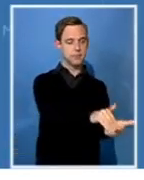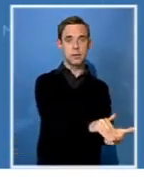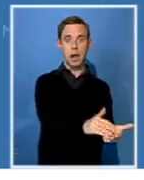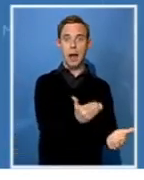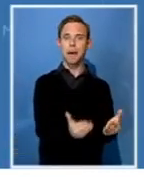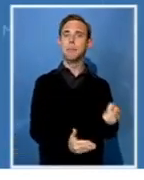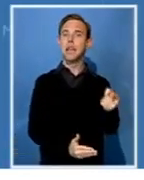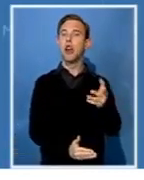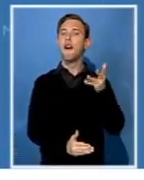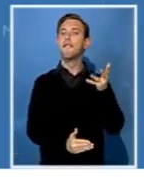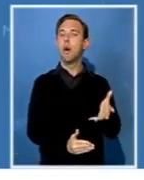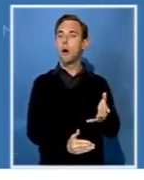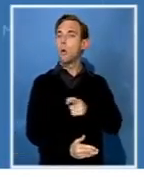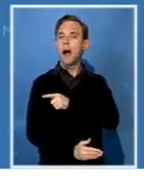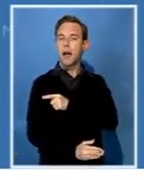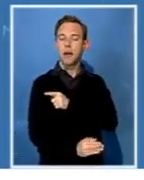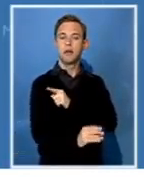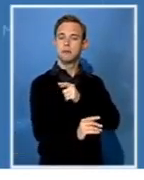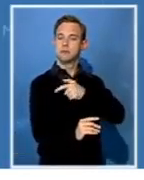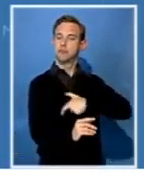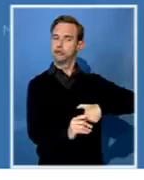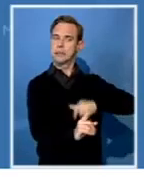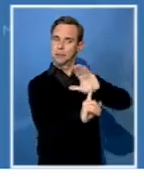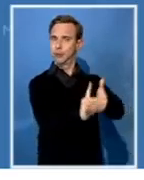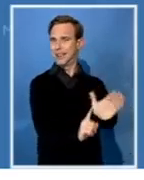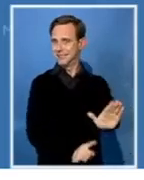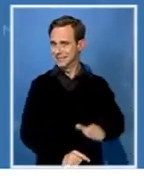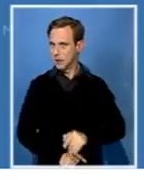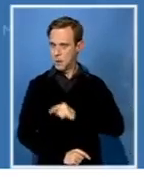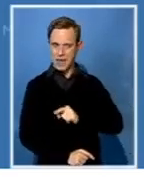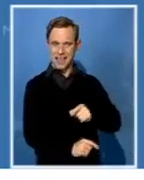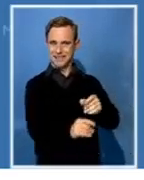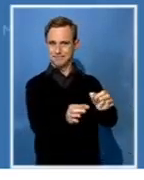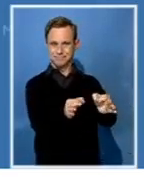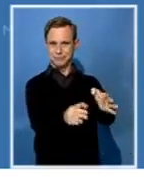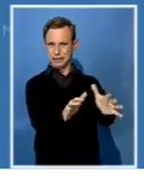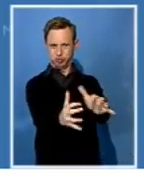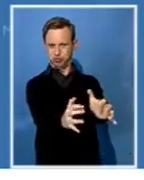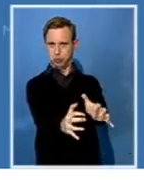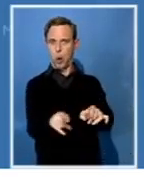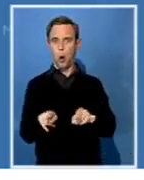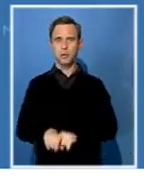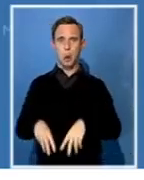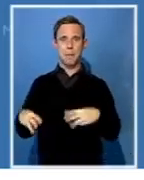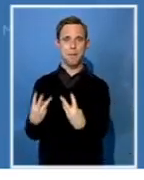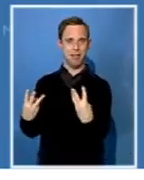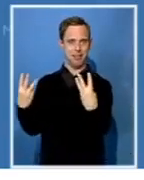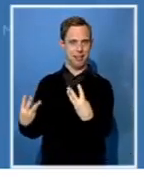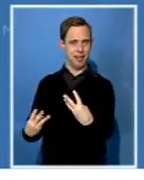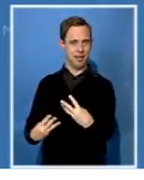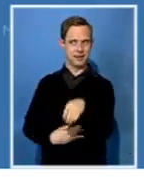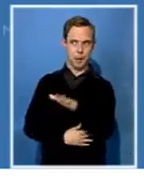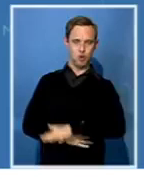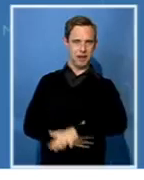general said yesterday regarding the instability in ZANU-PF and the anxiety within the nation. So, really, no one,